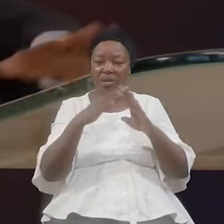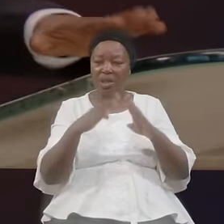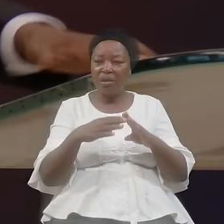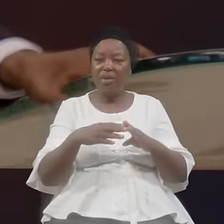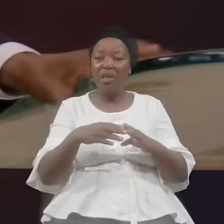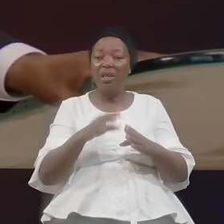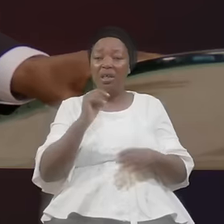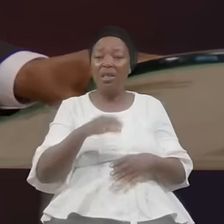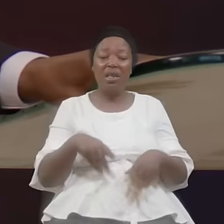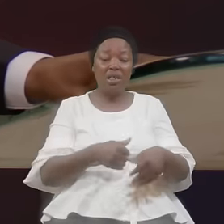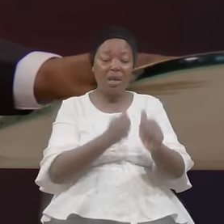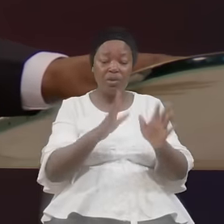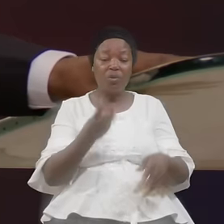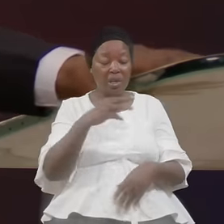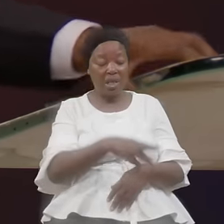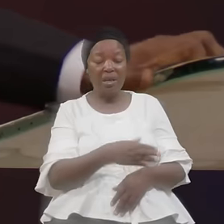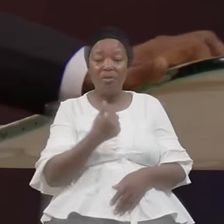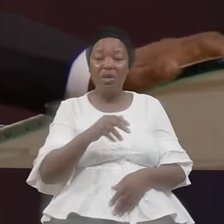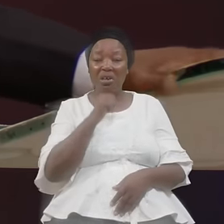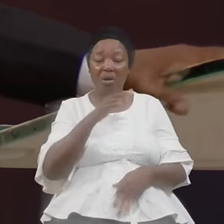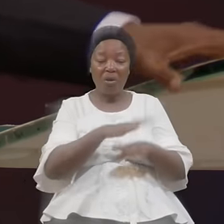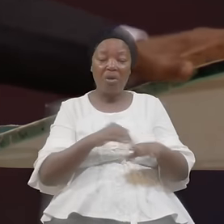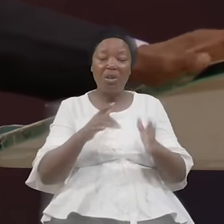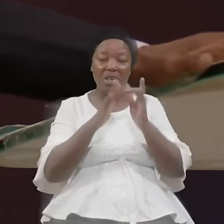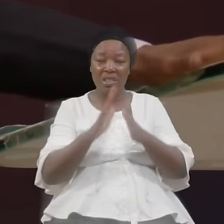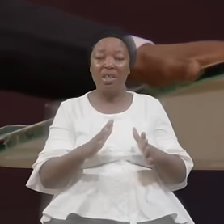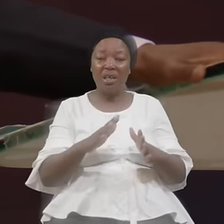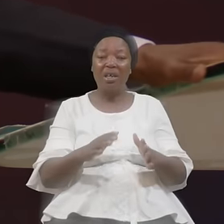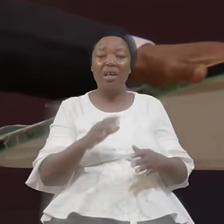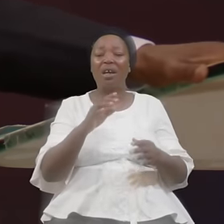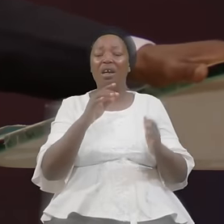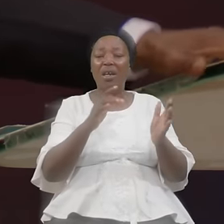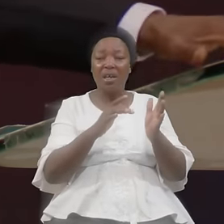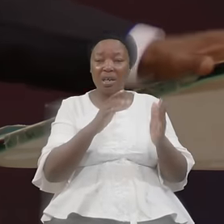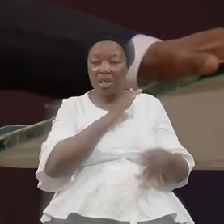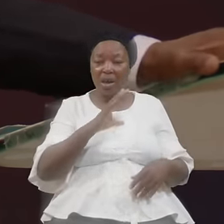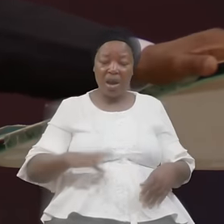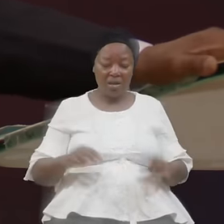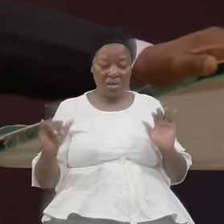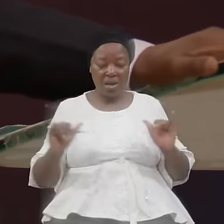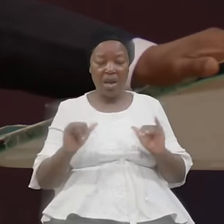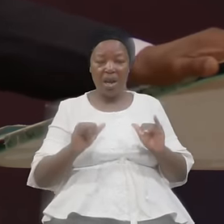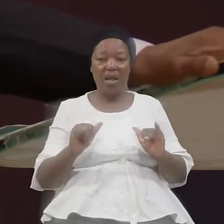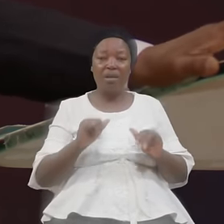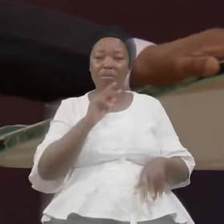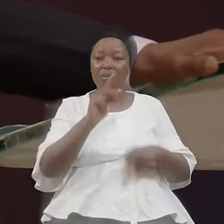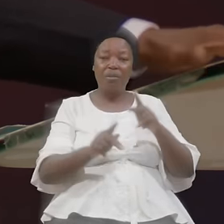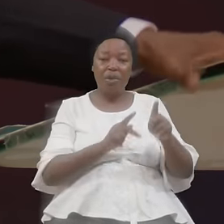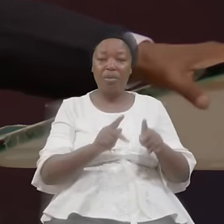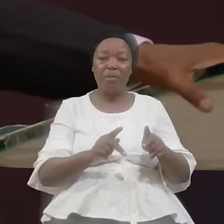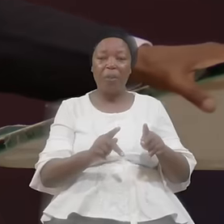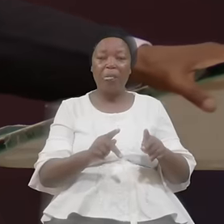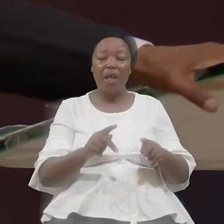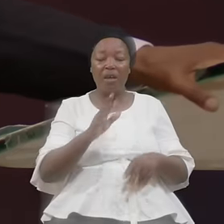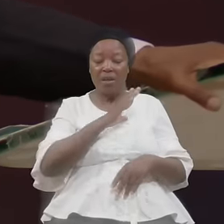They Didn't Call Them Christians Christ Like People Christ